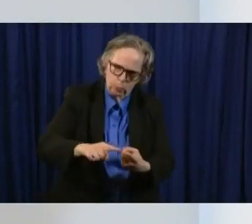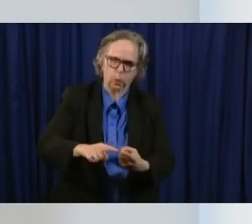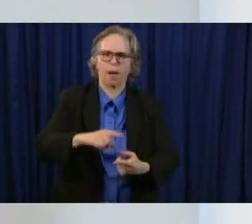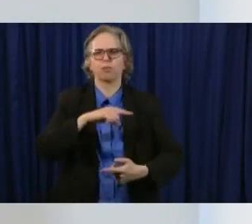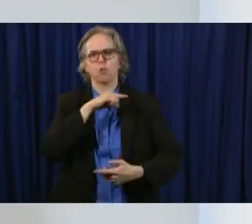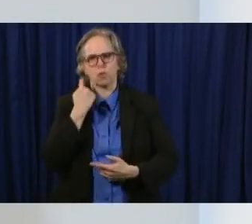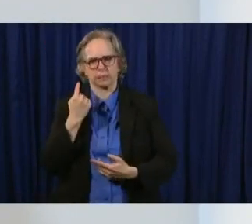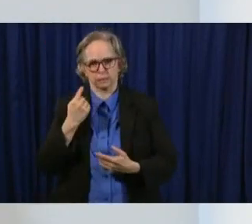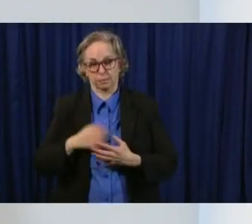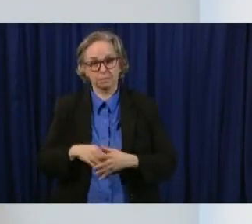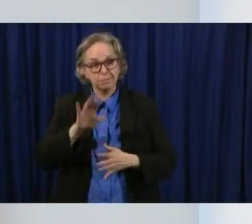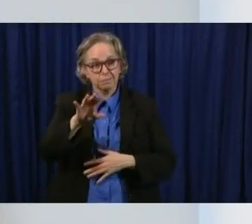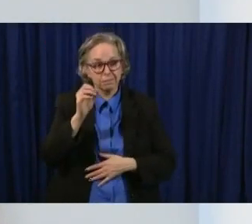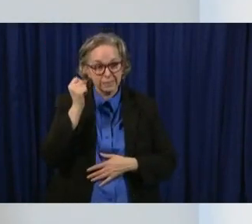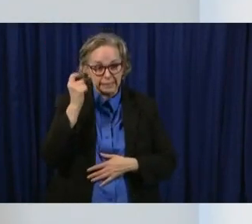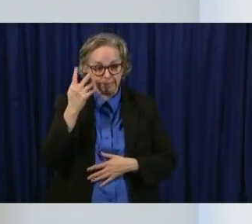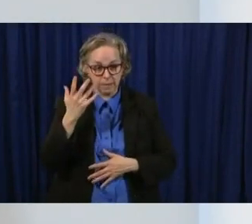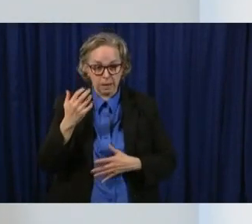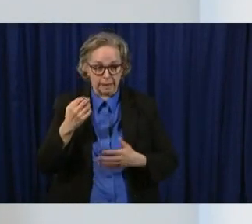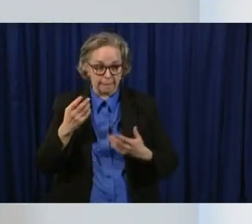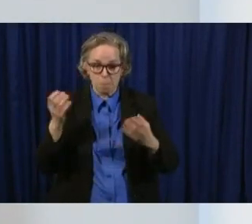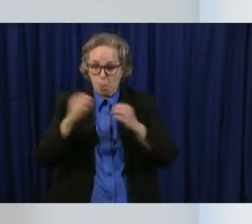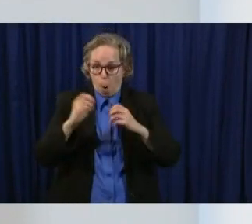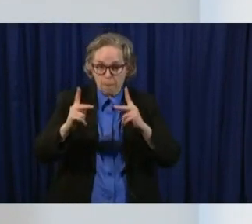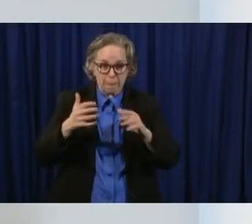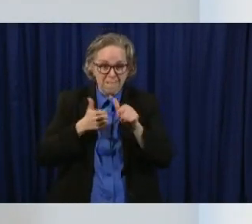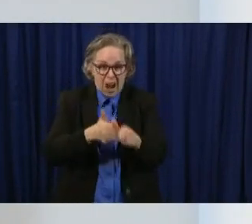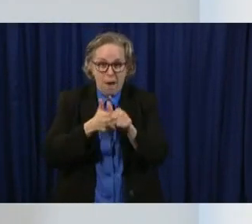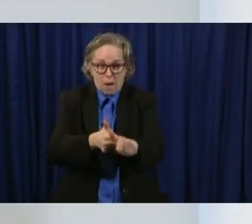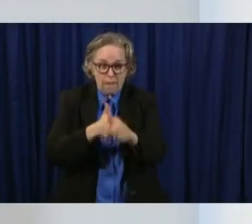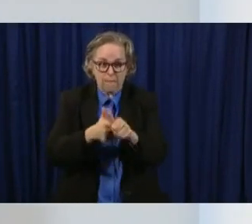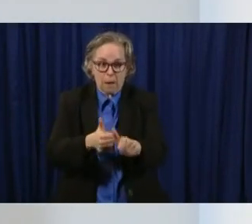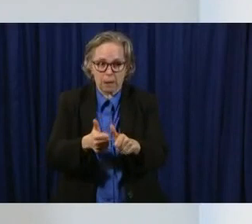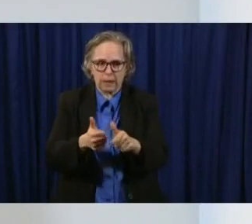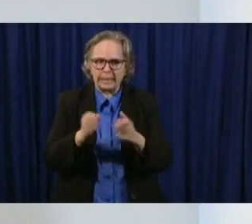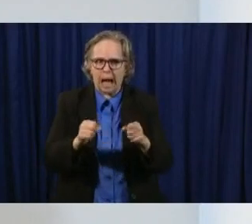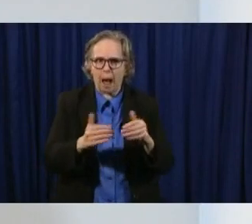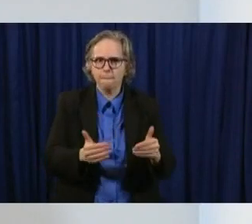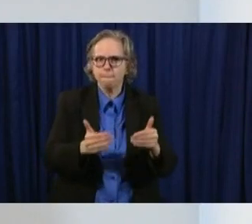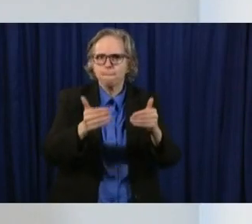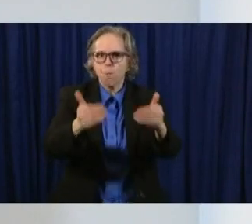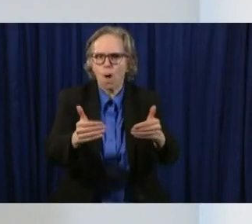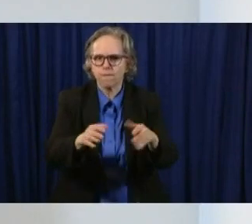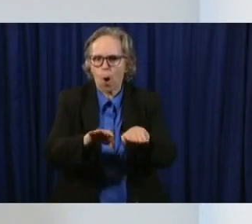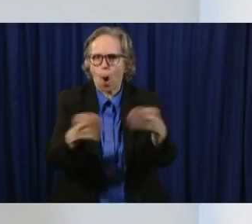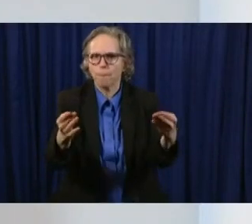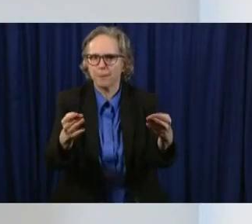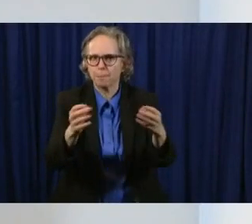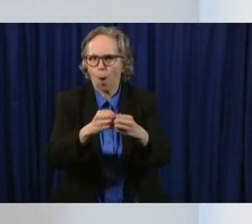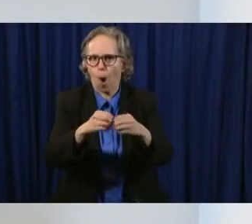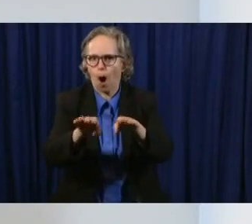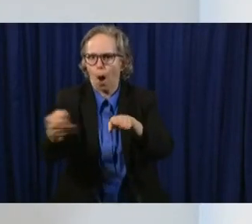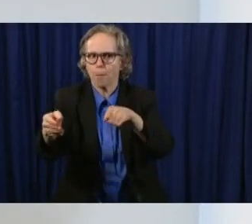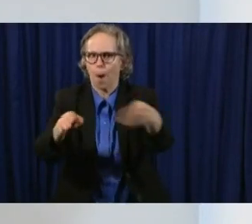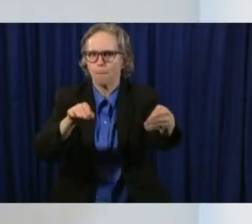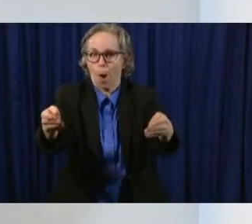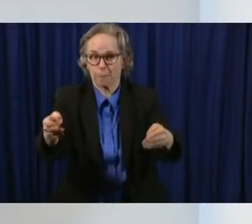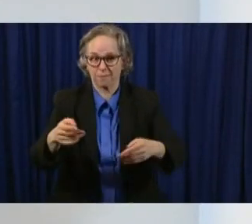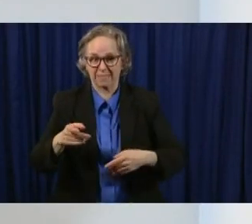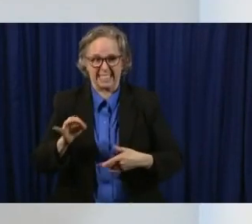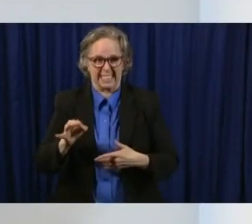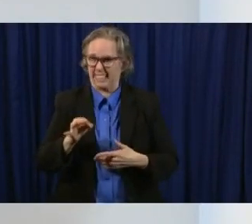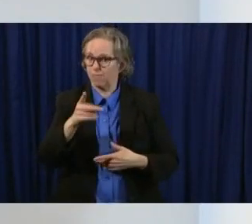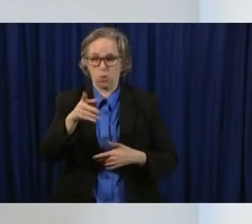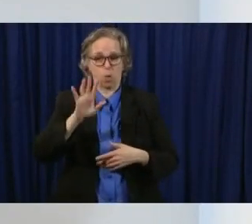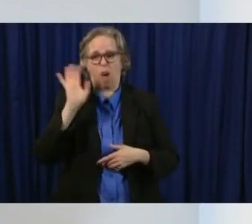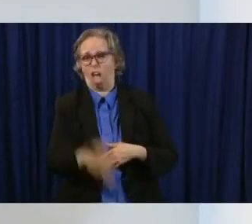sooner because we we have addressed the issues so the more we do the things that that stomp